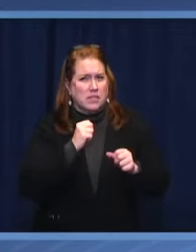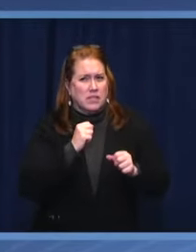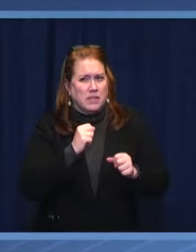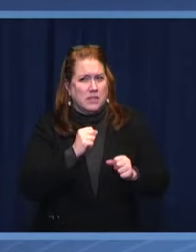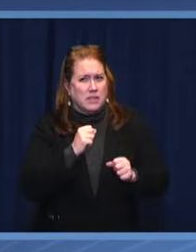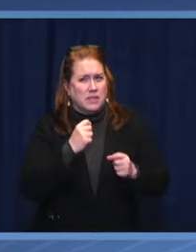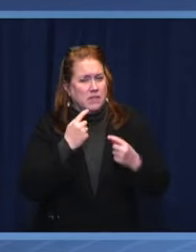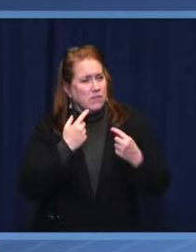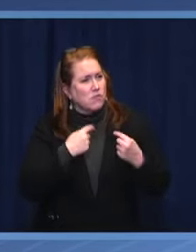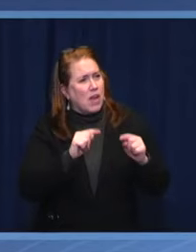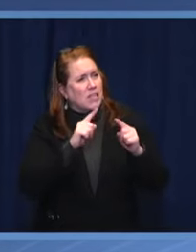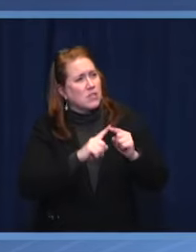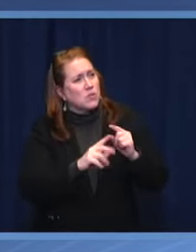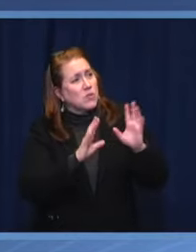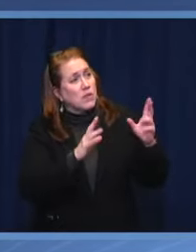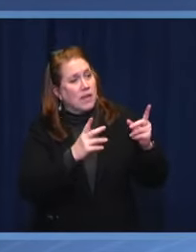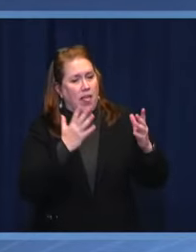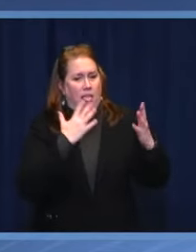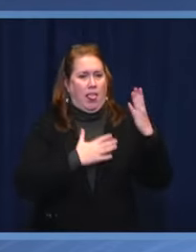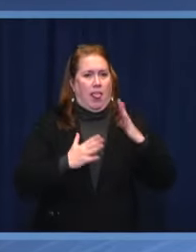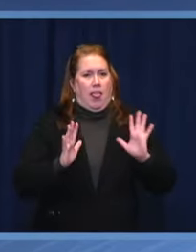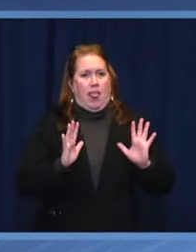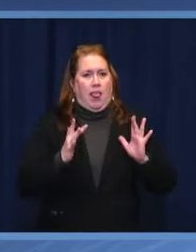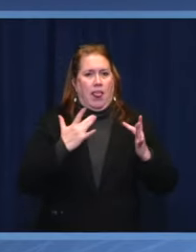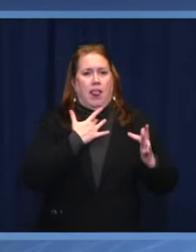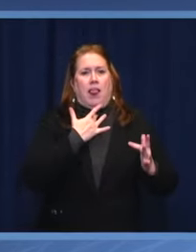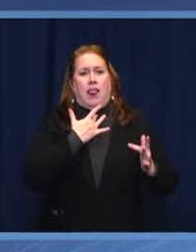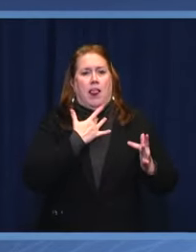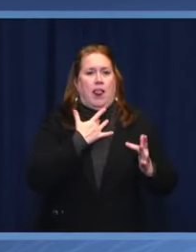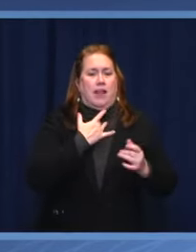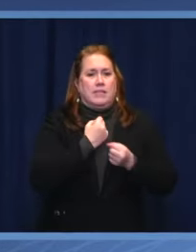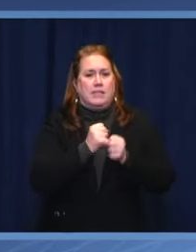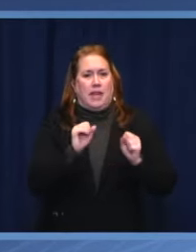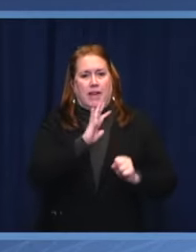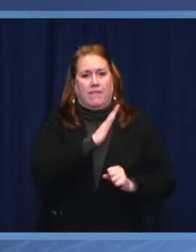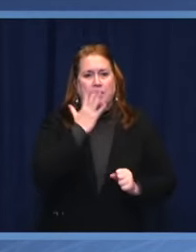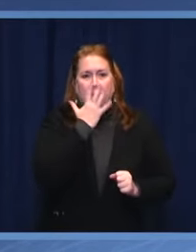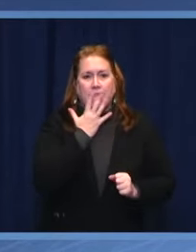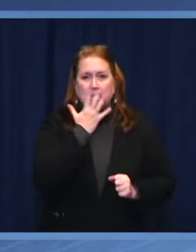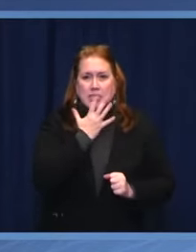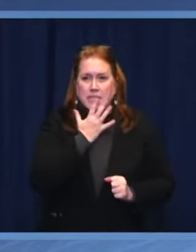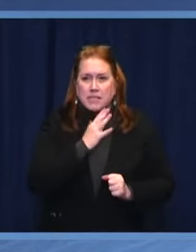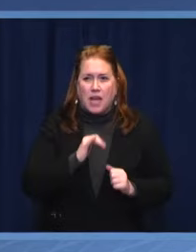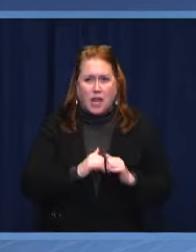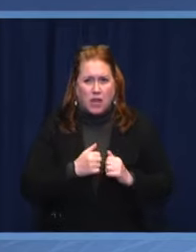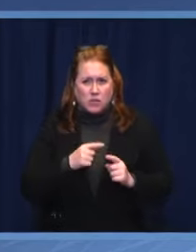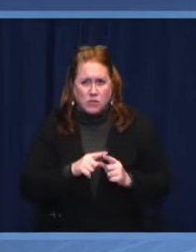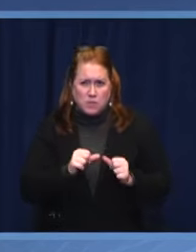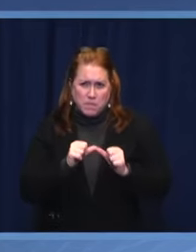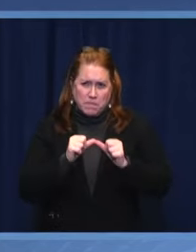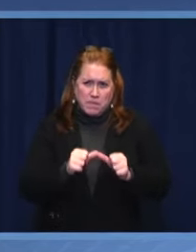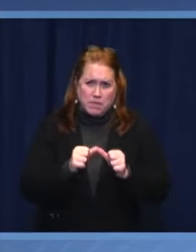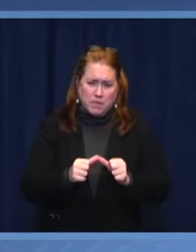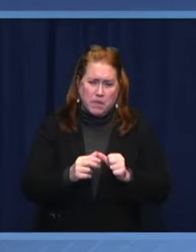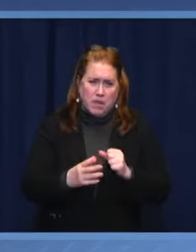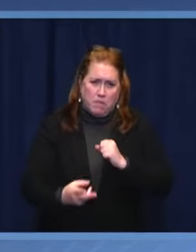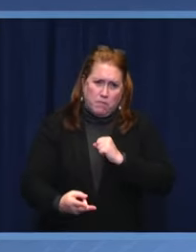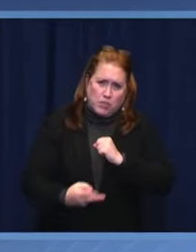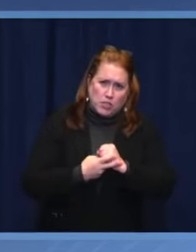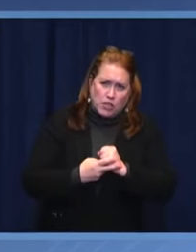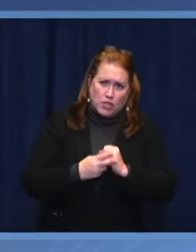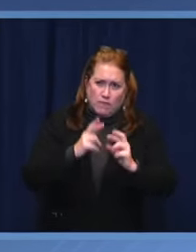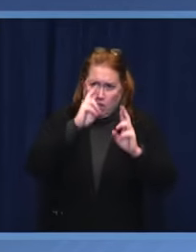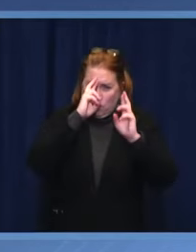allegedly reduce the cost of fighting him. We should think how to preserve respect for democracy